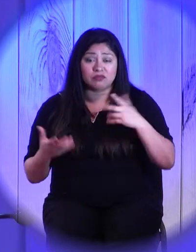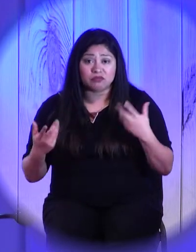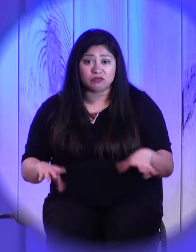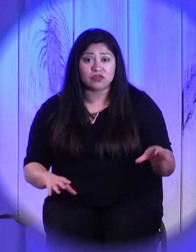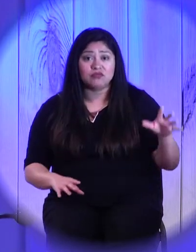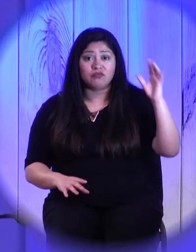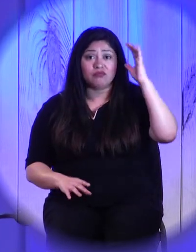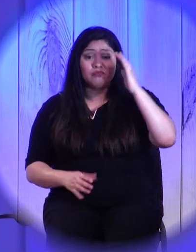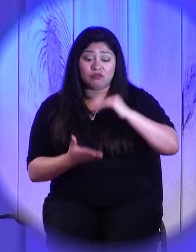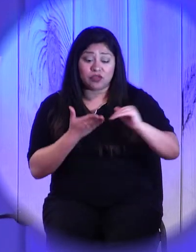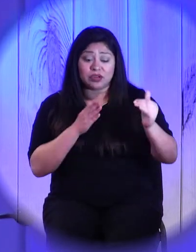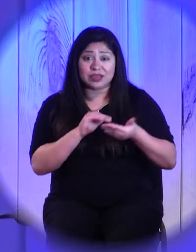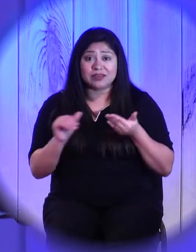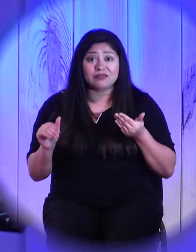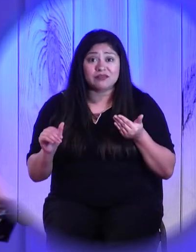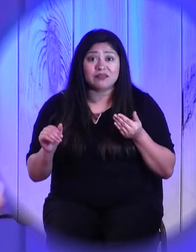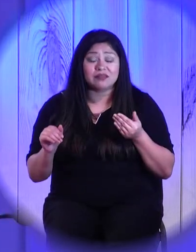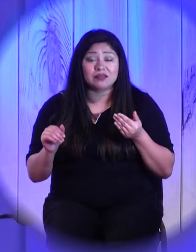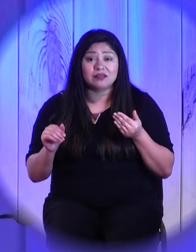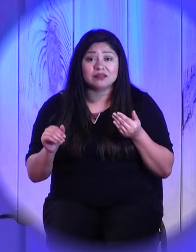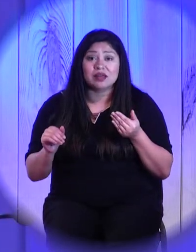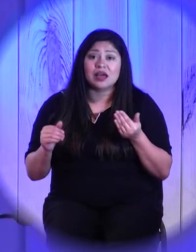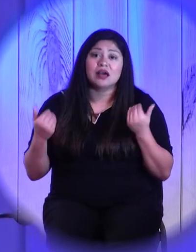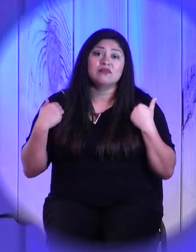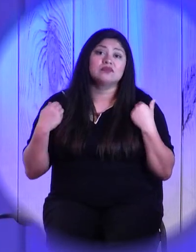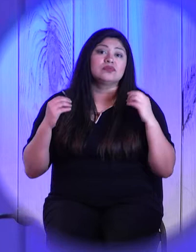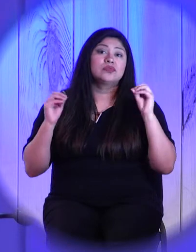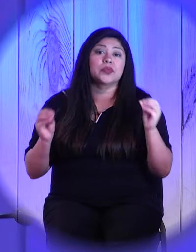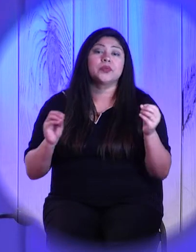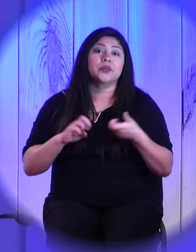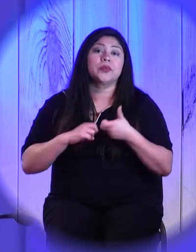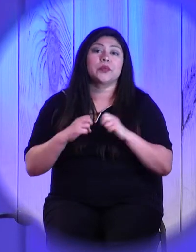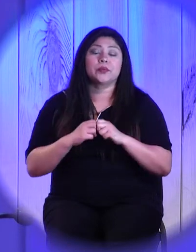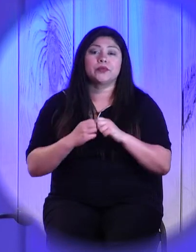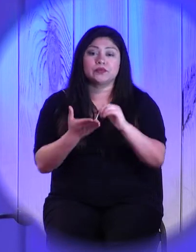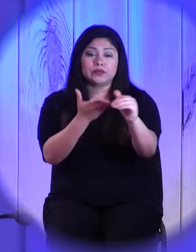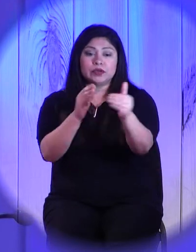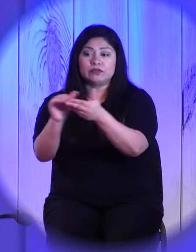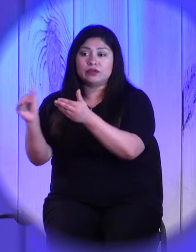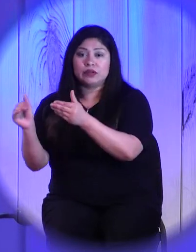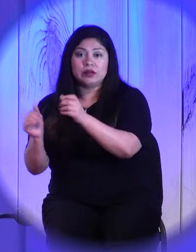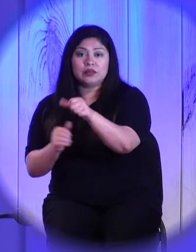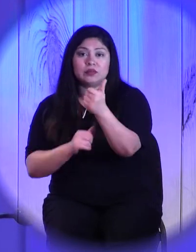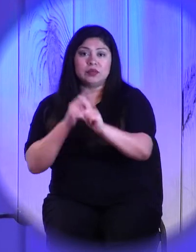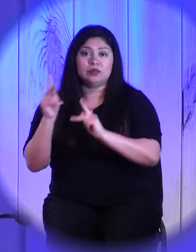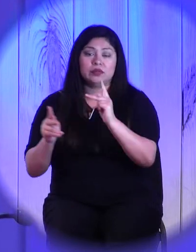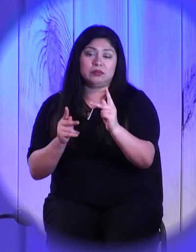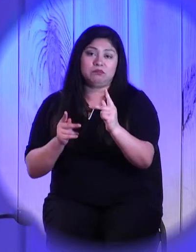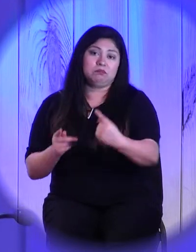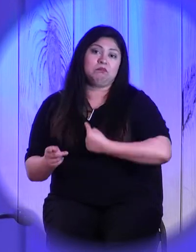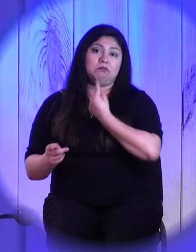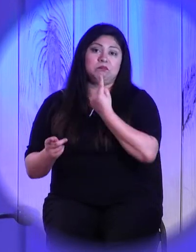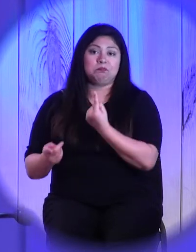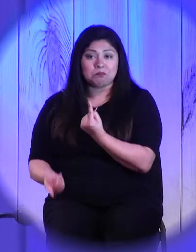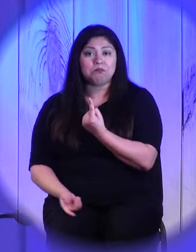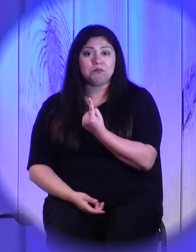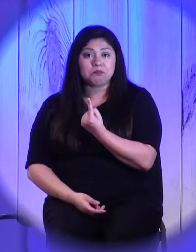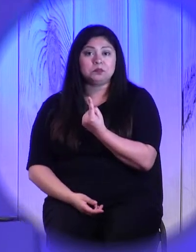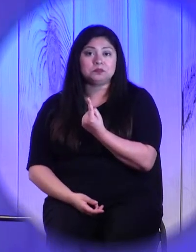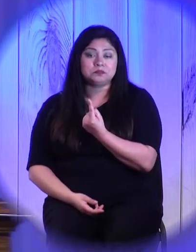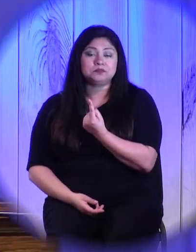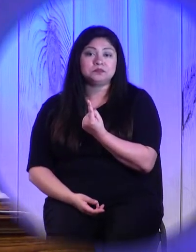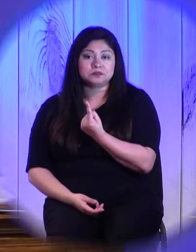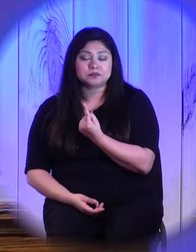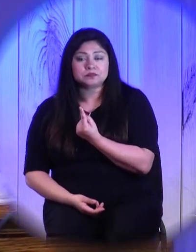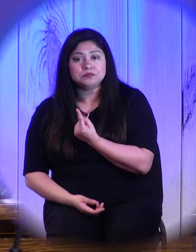we would have no trouble forgiving those who offend us. All that being said,